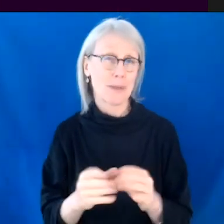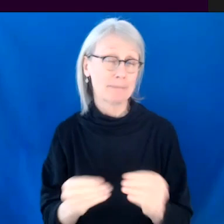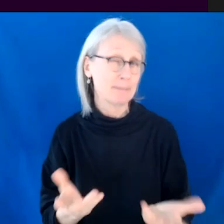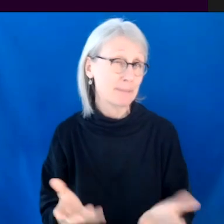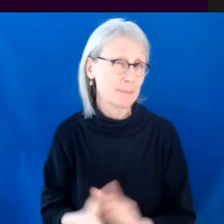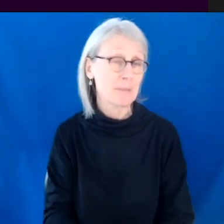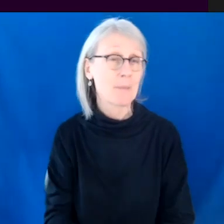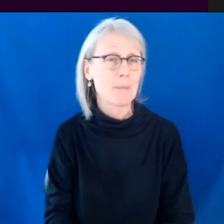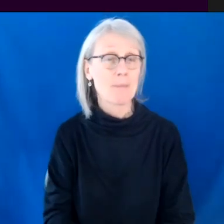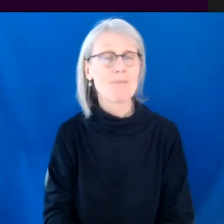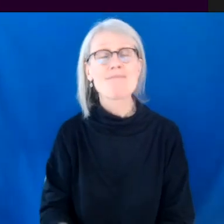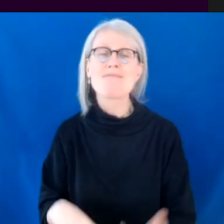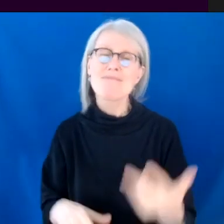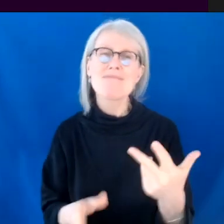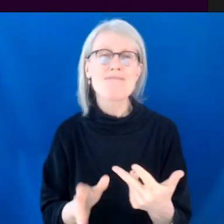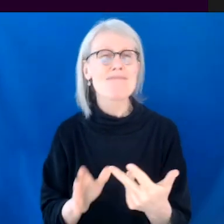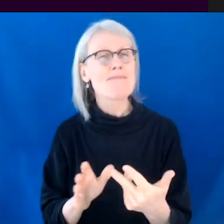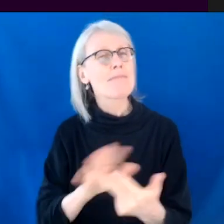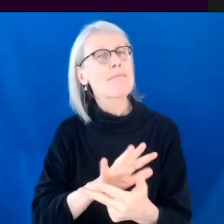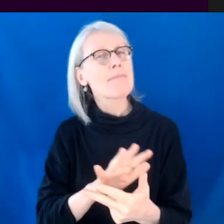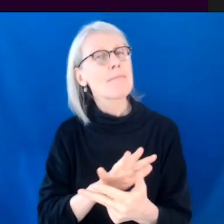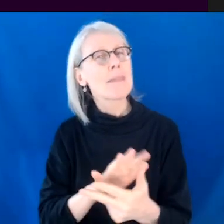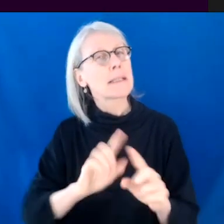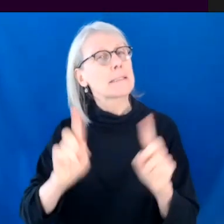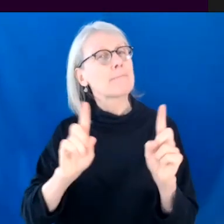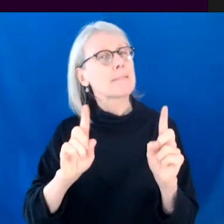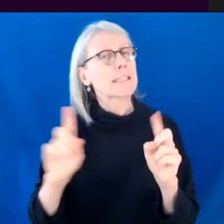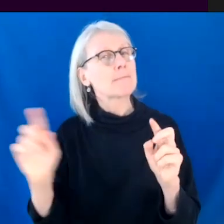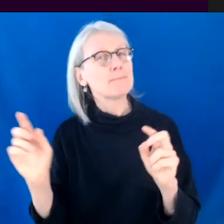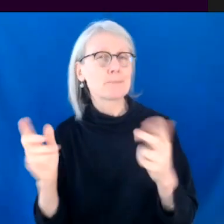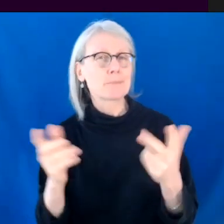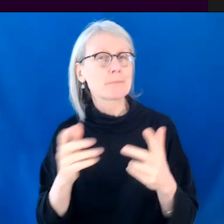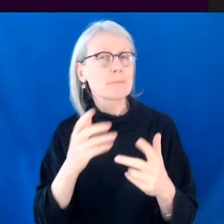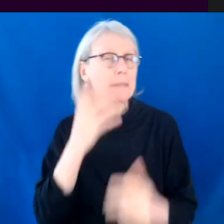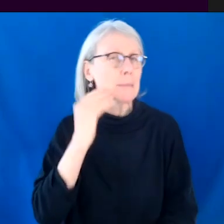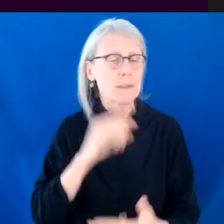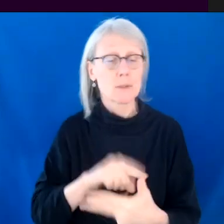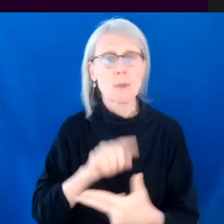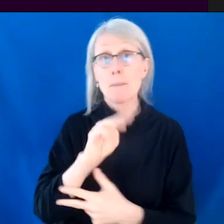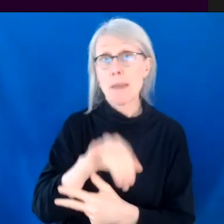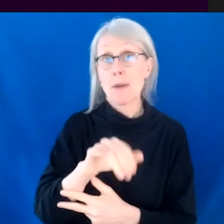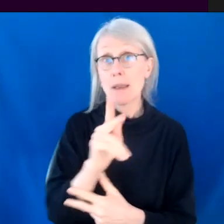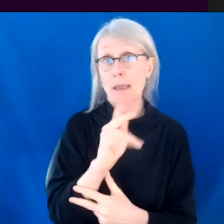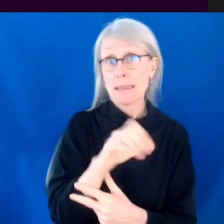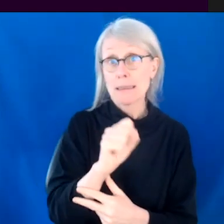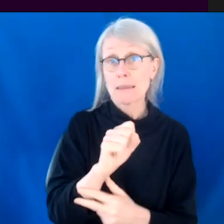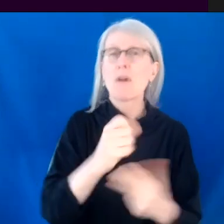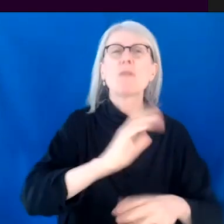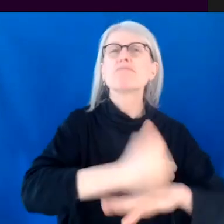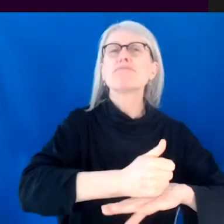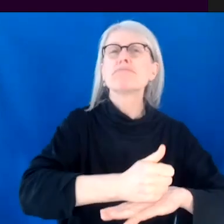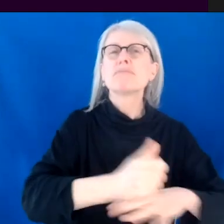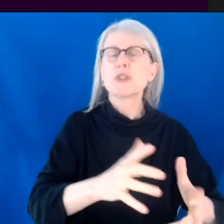so those two experiences, it was kind of good to get my feet wet in a way on Mary kills people, a show that was established and that I knew and be able to